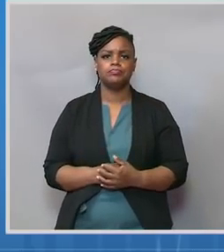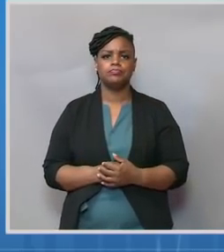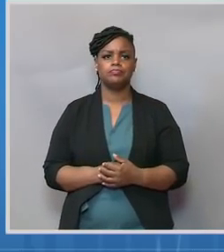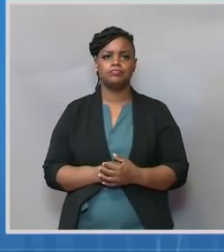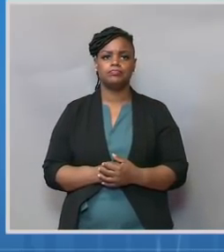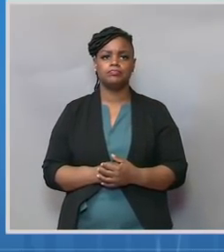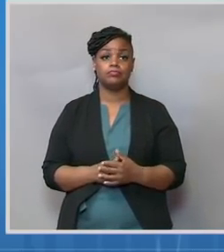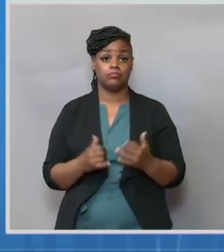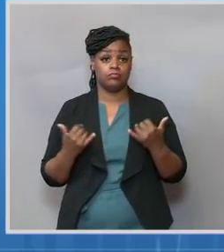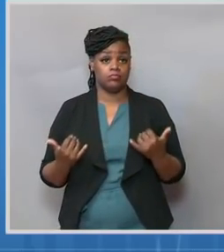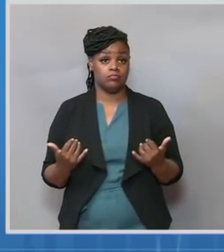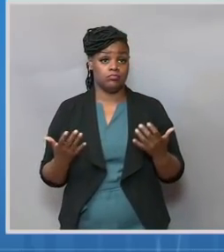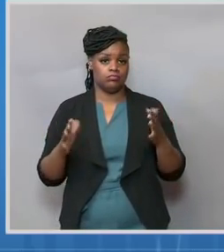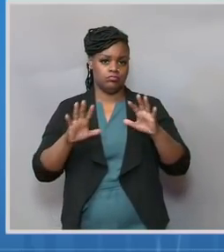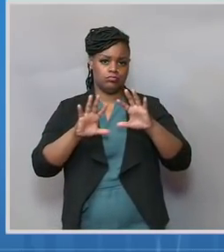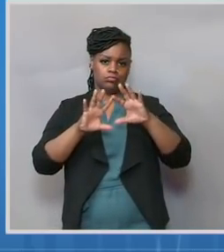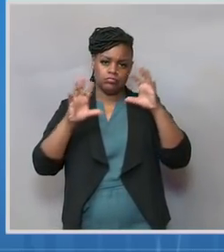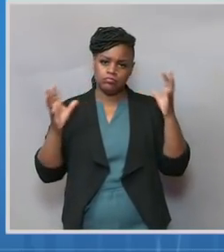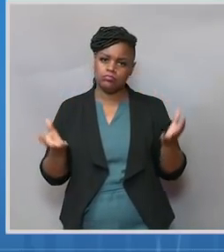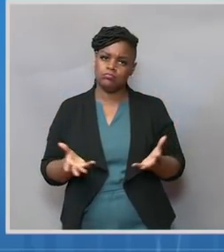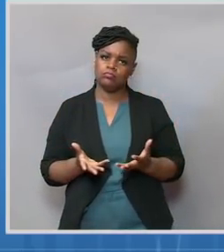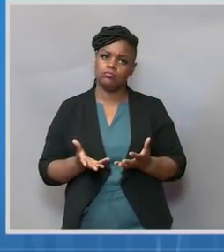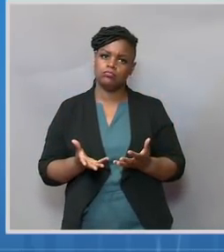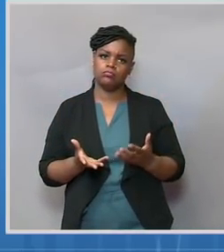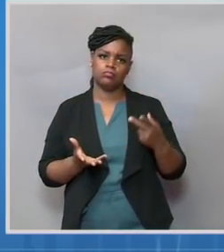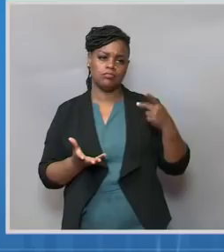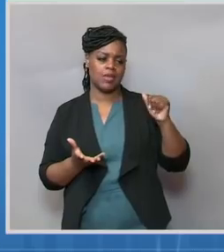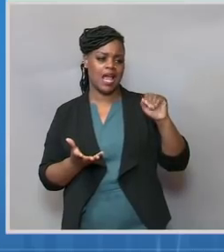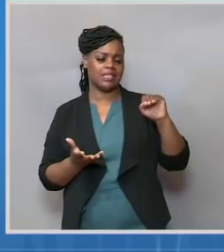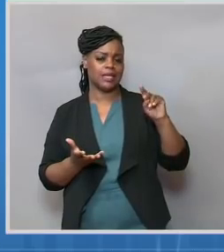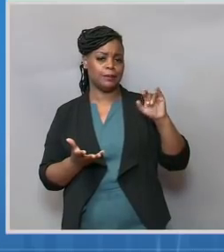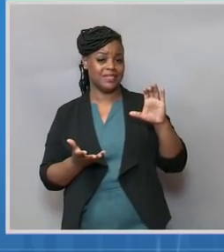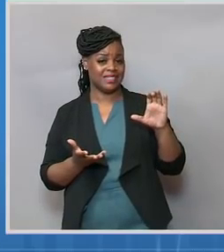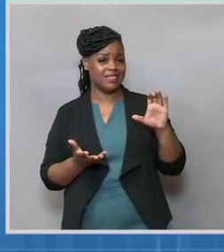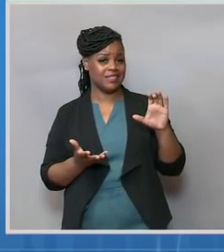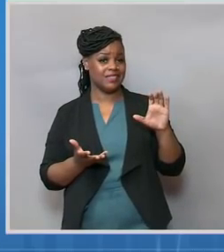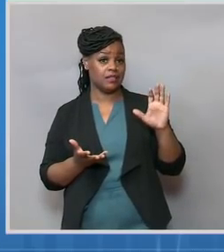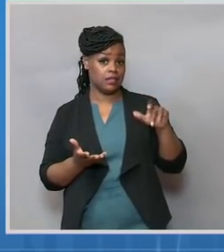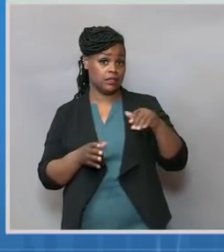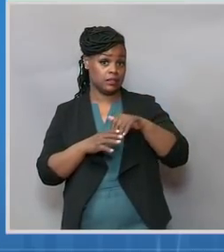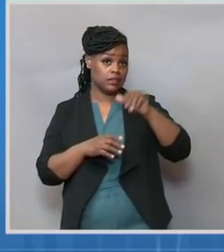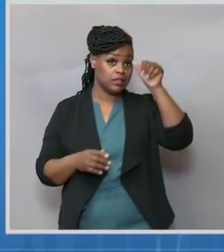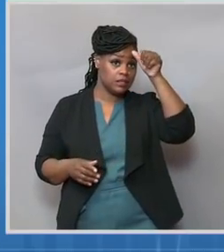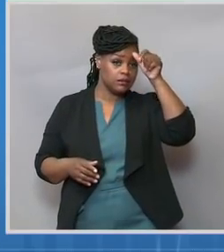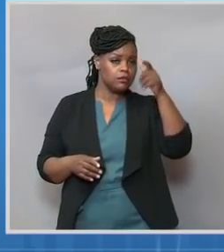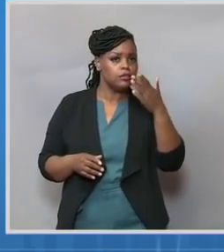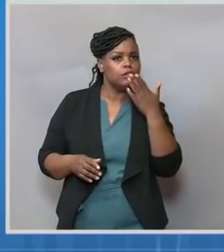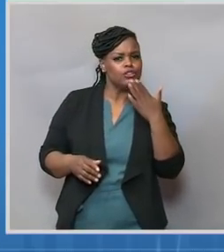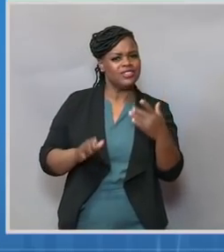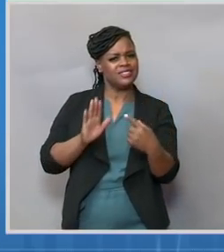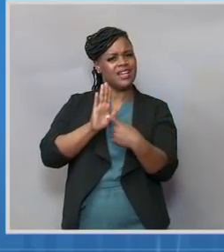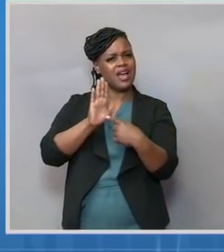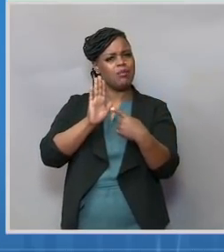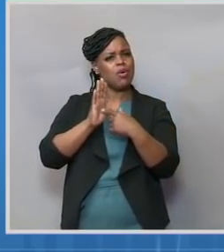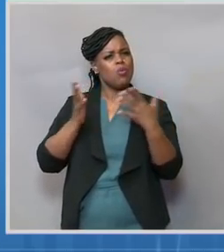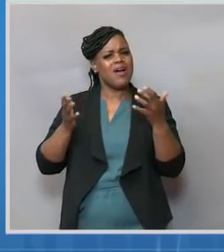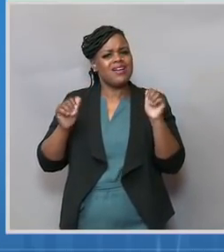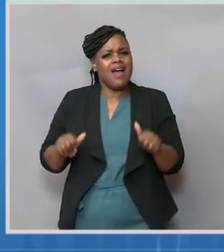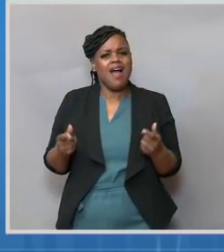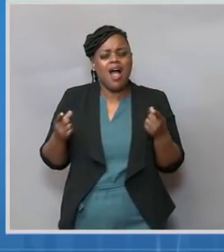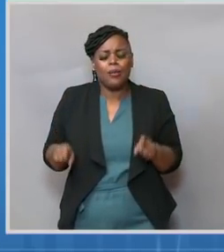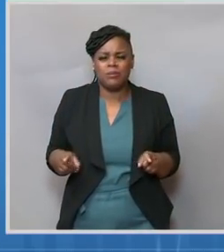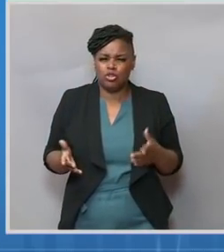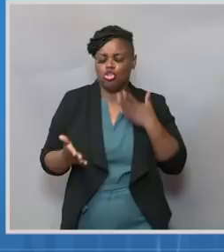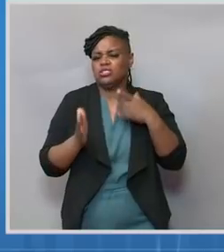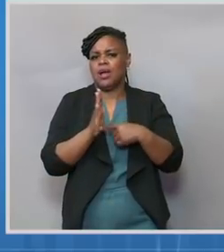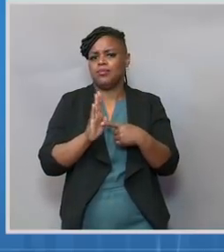global pandemic, and India demonstrates the risk of what can happen if we don't get the pandemic under control everywhere. And it's why we